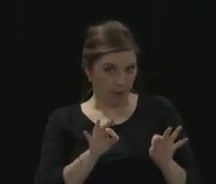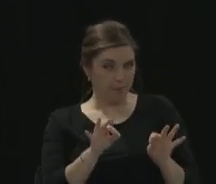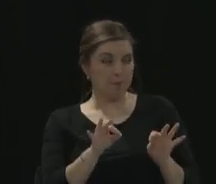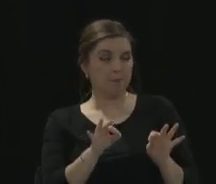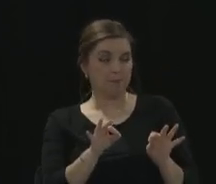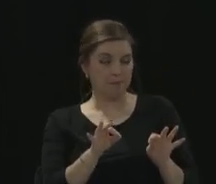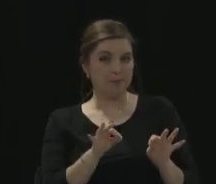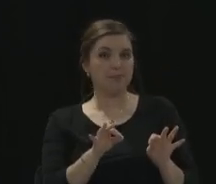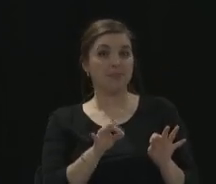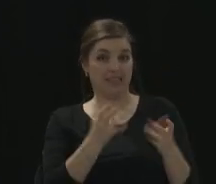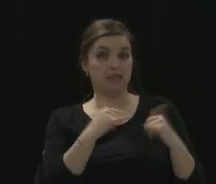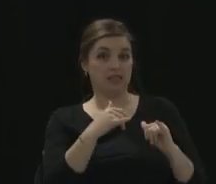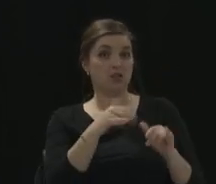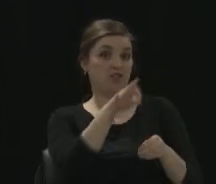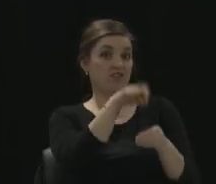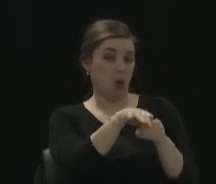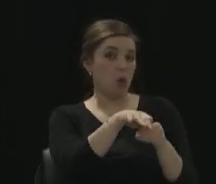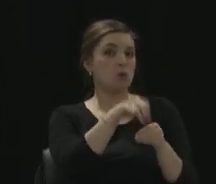for everybody.